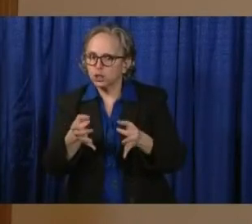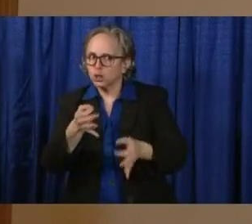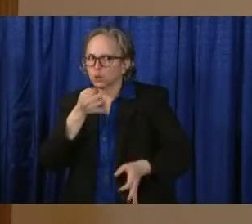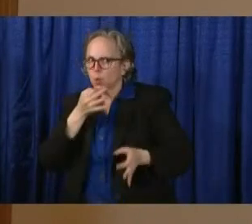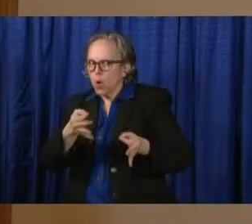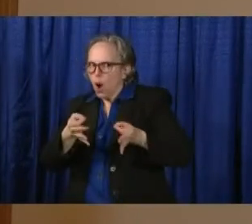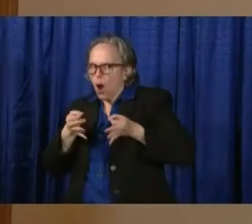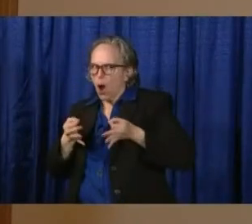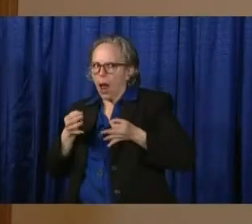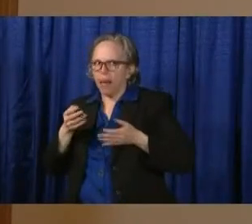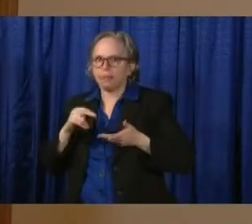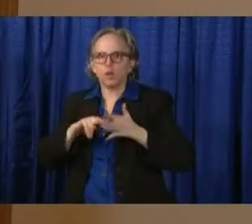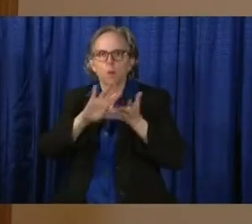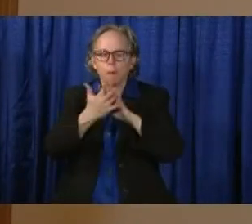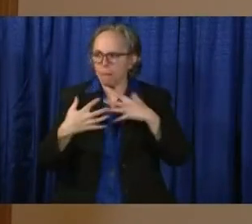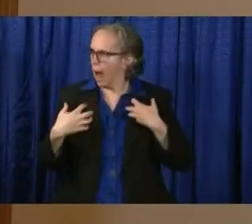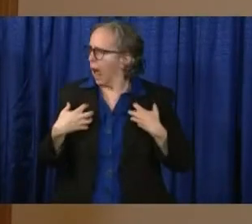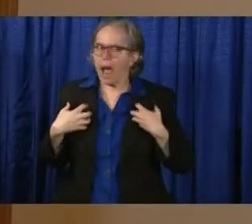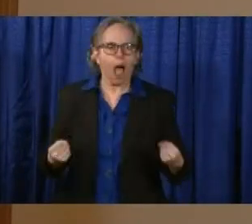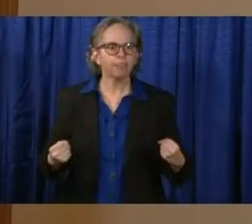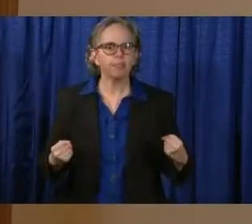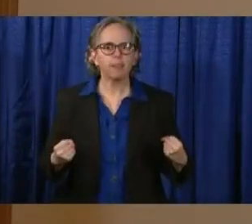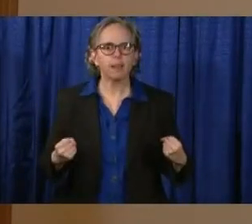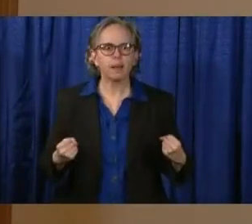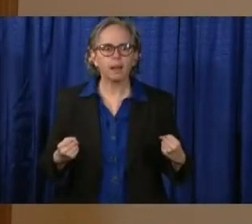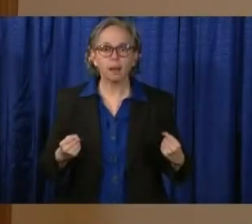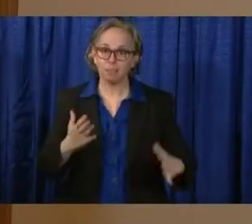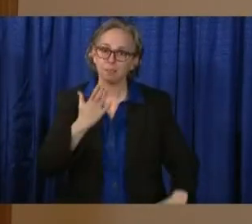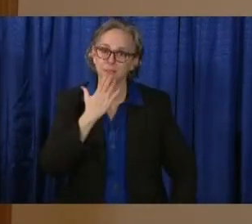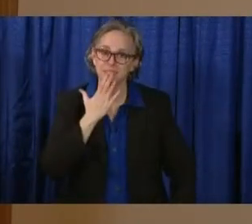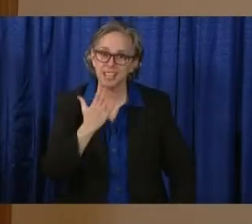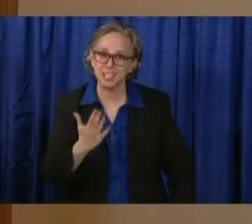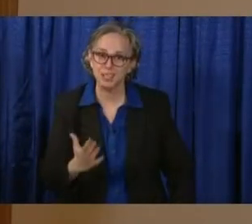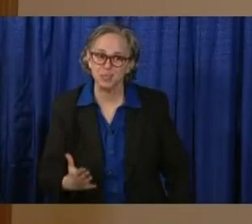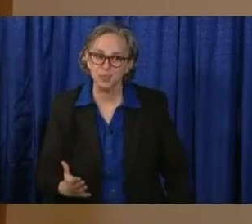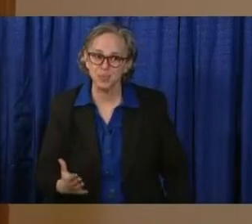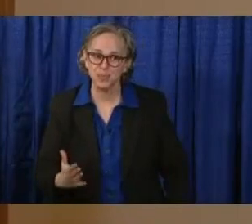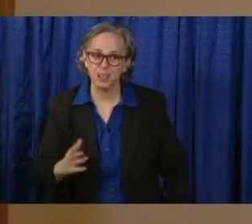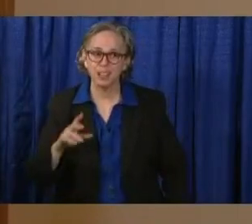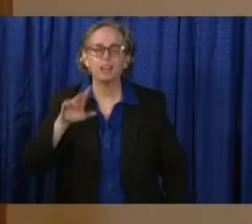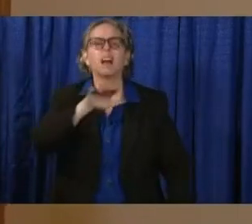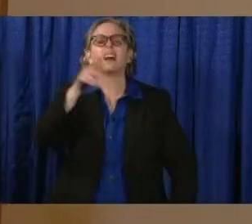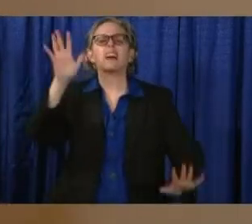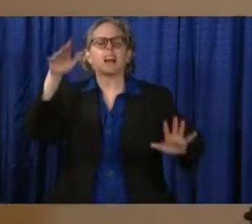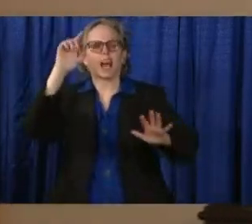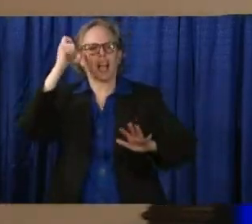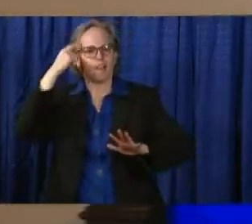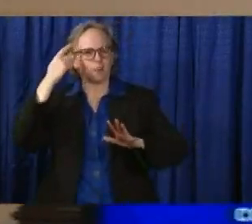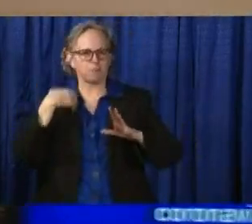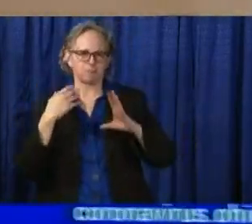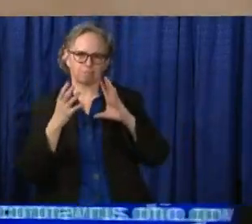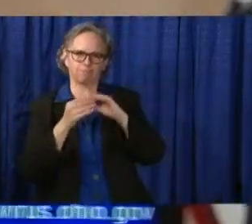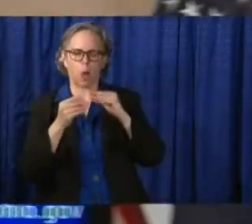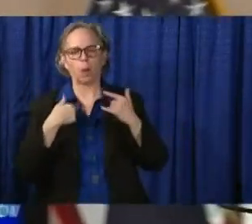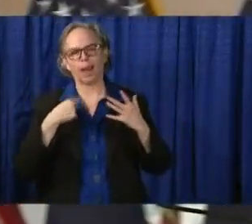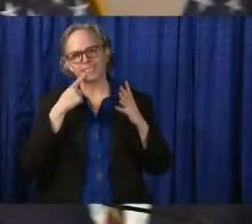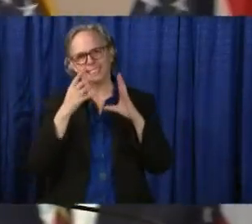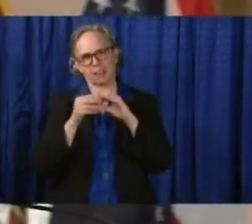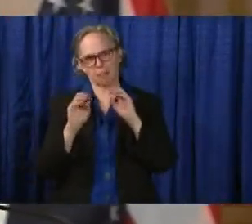back to our lives a lot sooner. So thank you. Let me just kind of state the obvious. In each